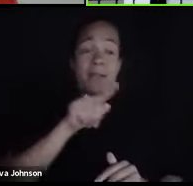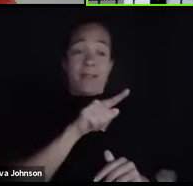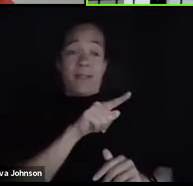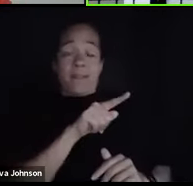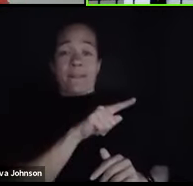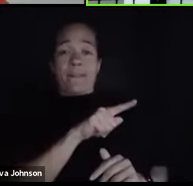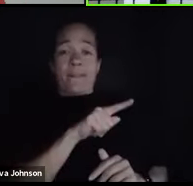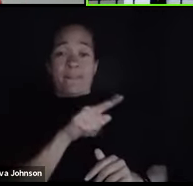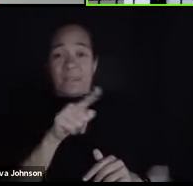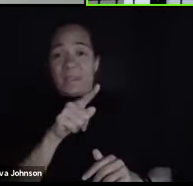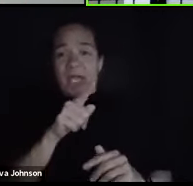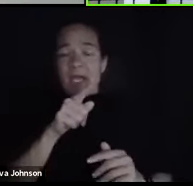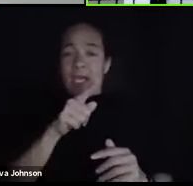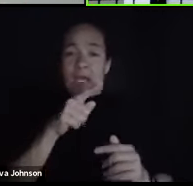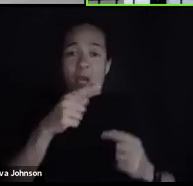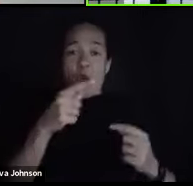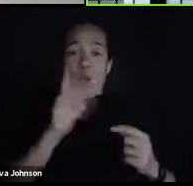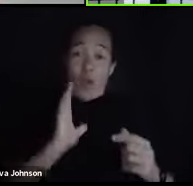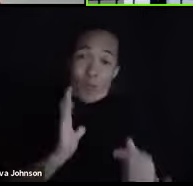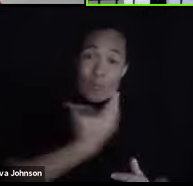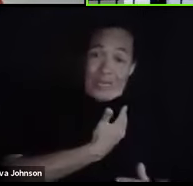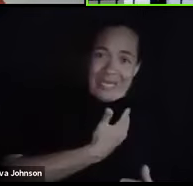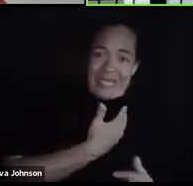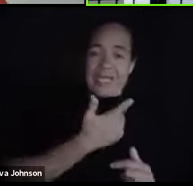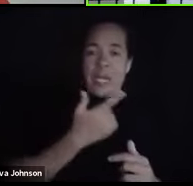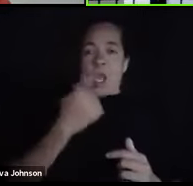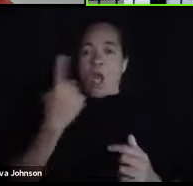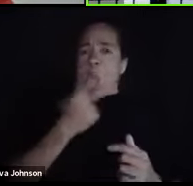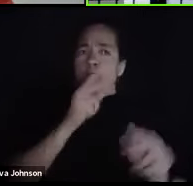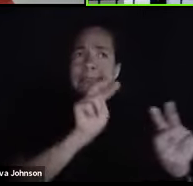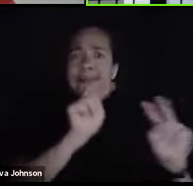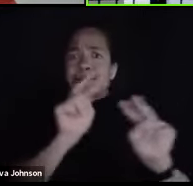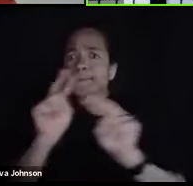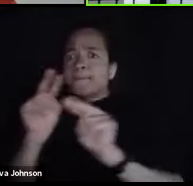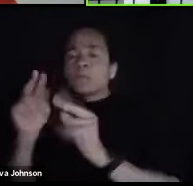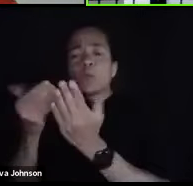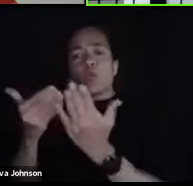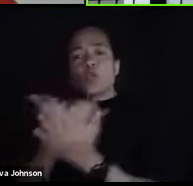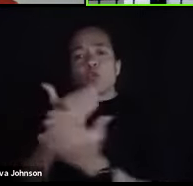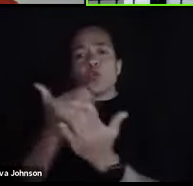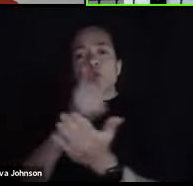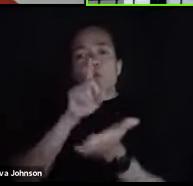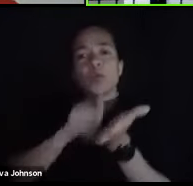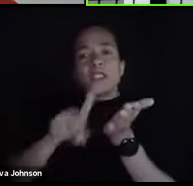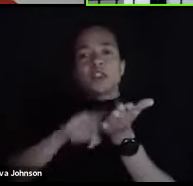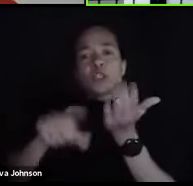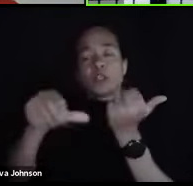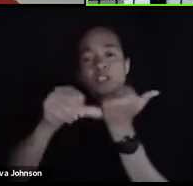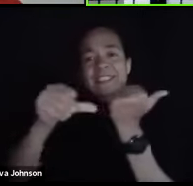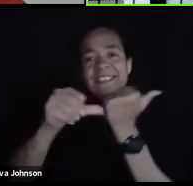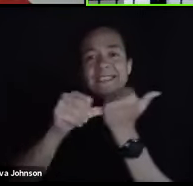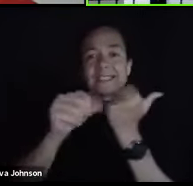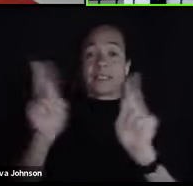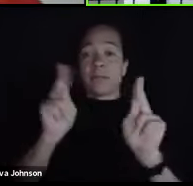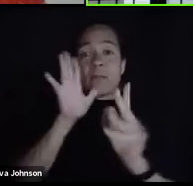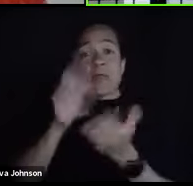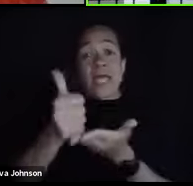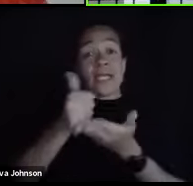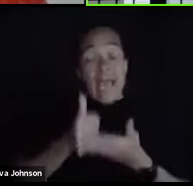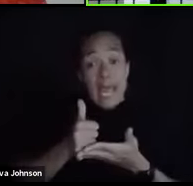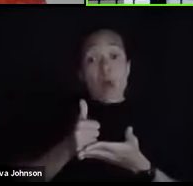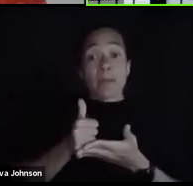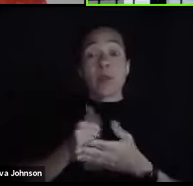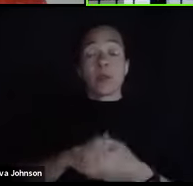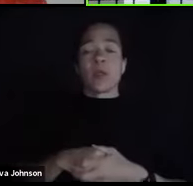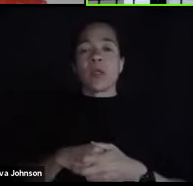always on the lookout for new research assistants, people who could help us with our research. Now, people